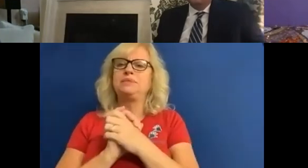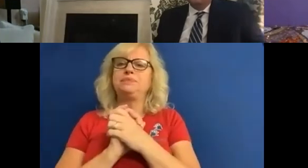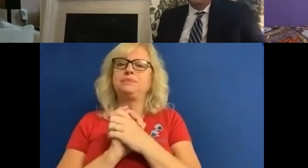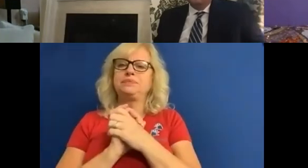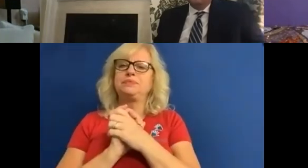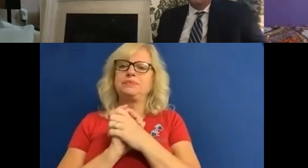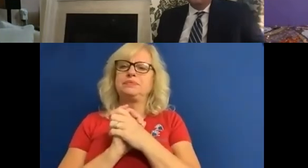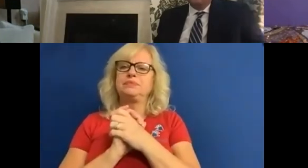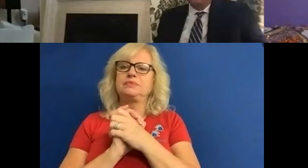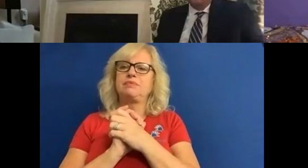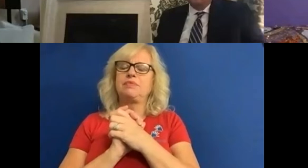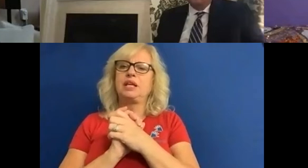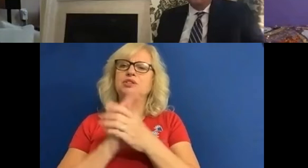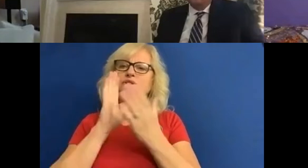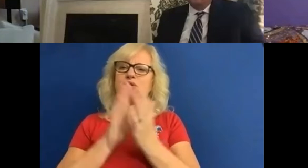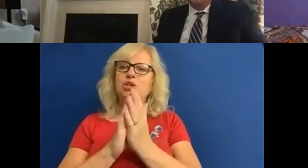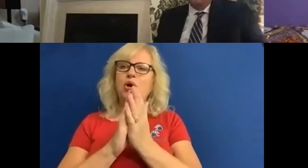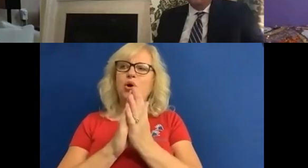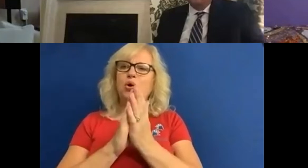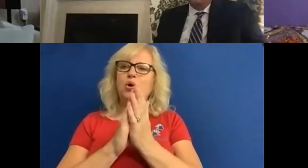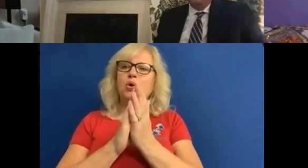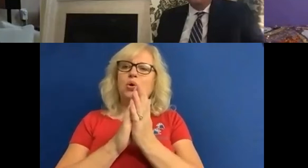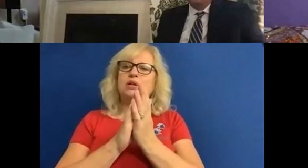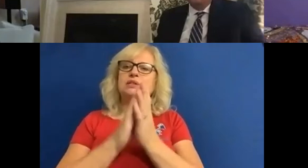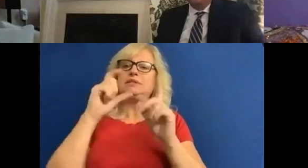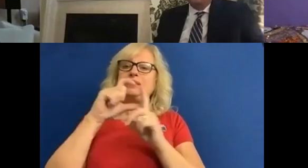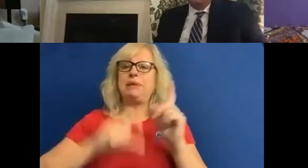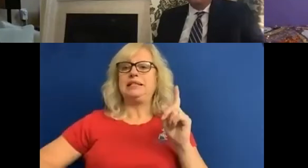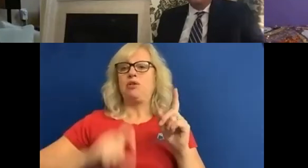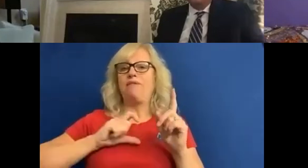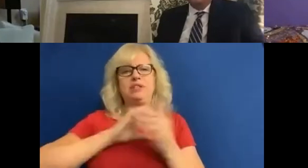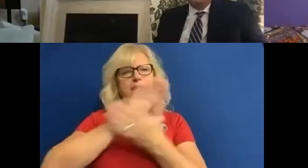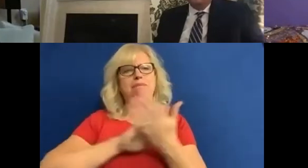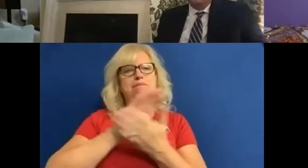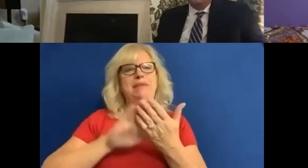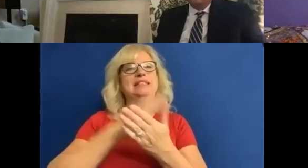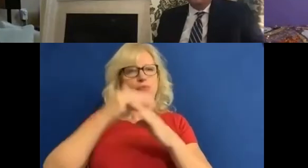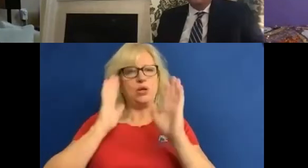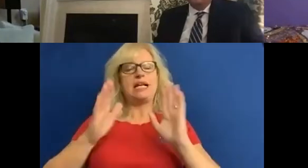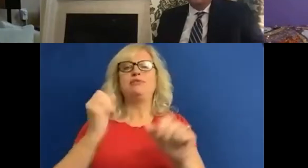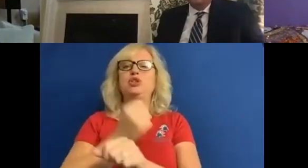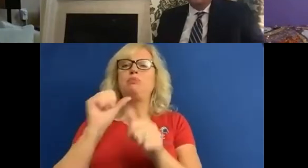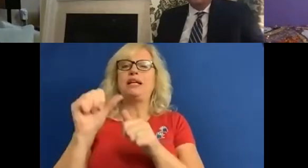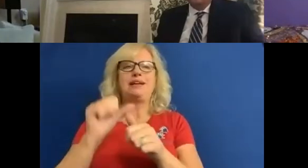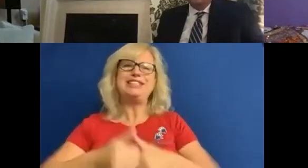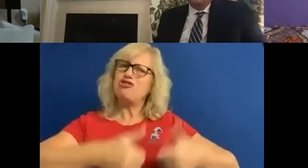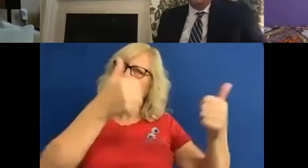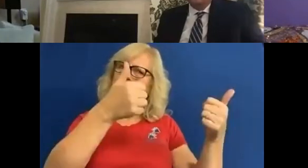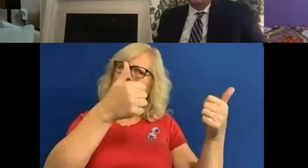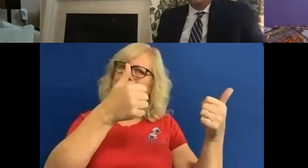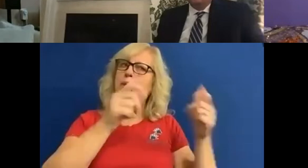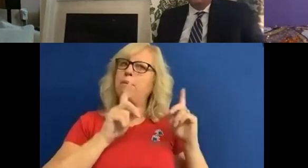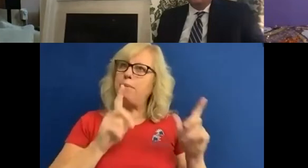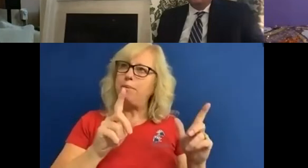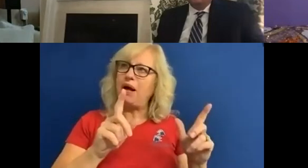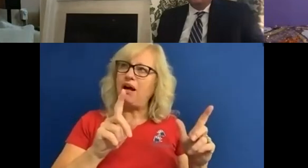the premise behind disability confident which is employers need to do better is great. But the implementation is pretty